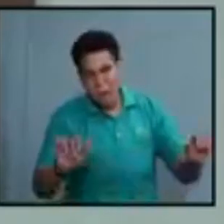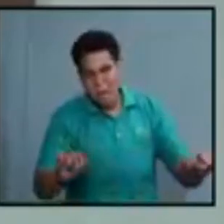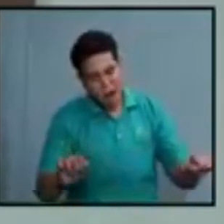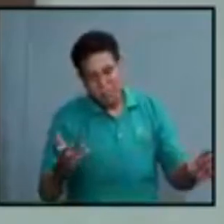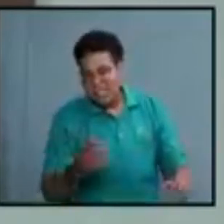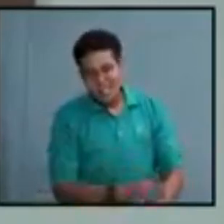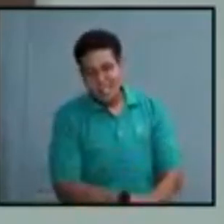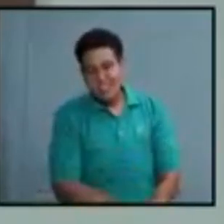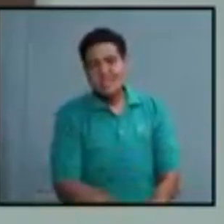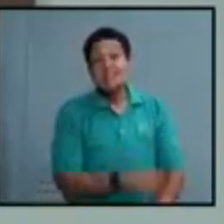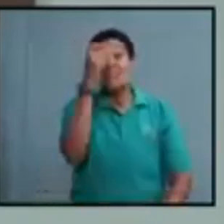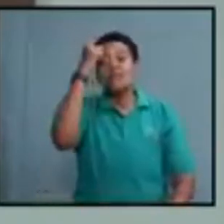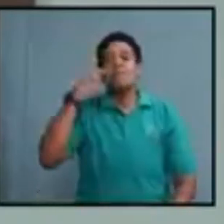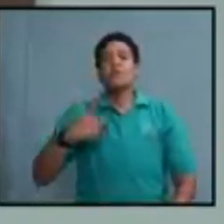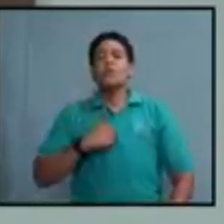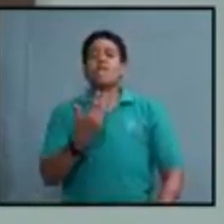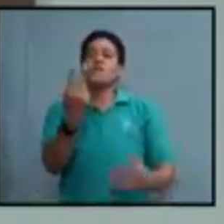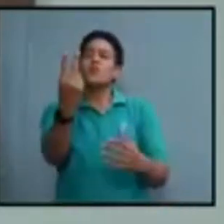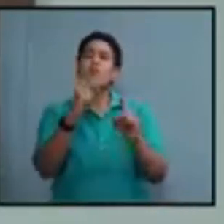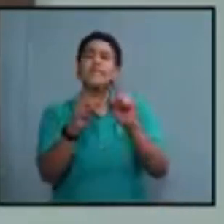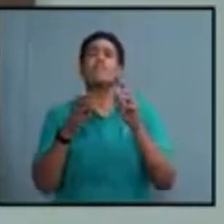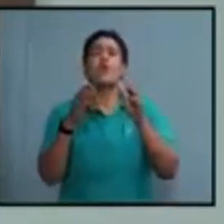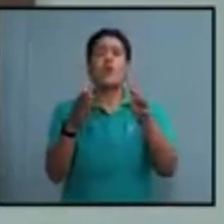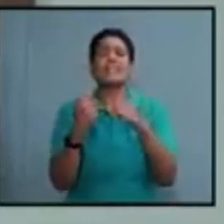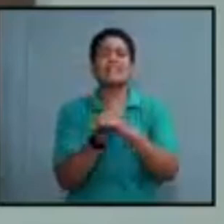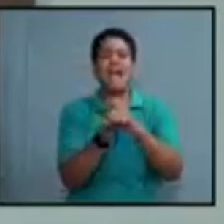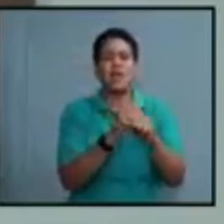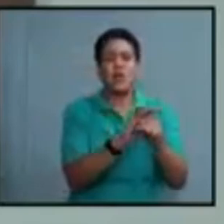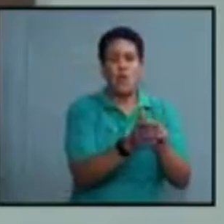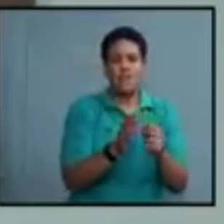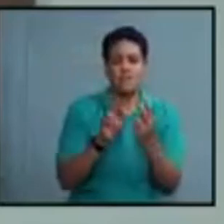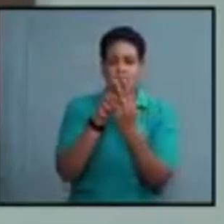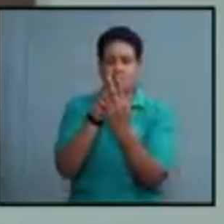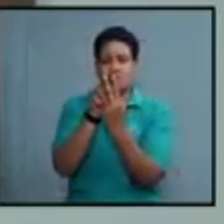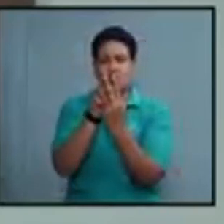We have two ways of fighting the virus.